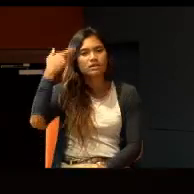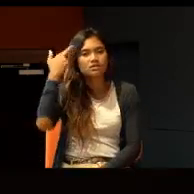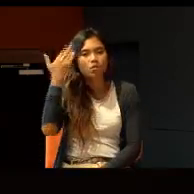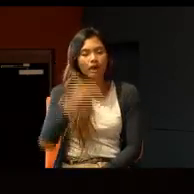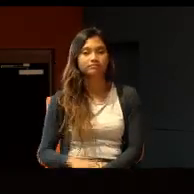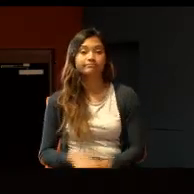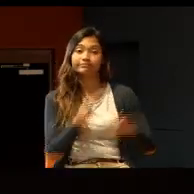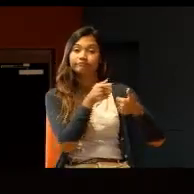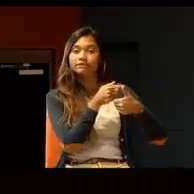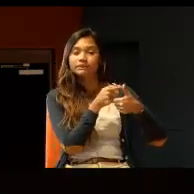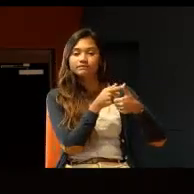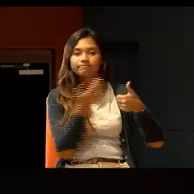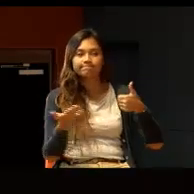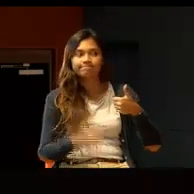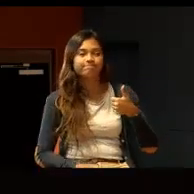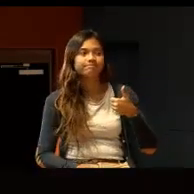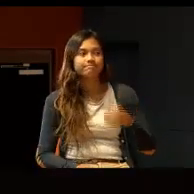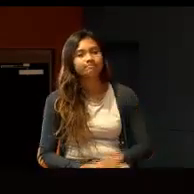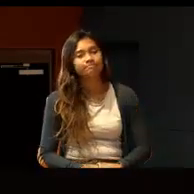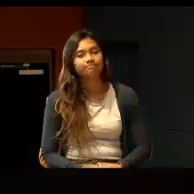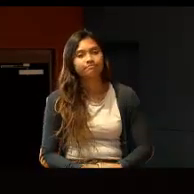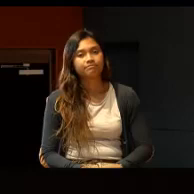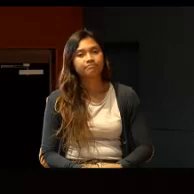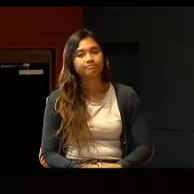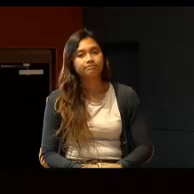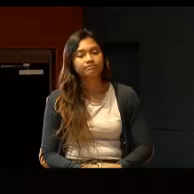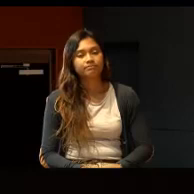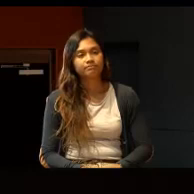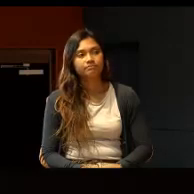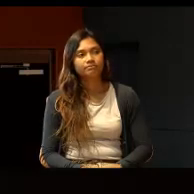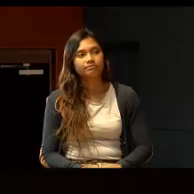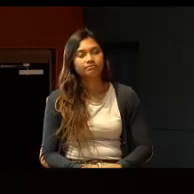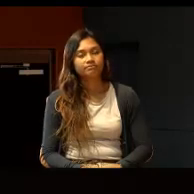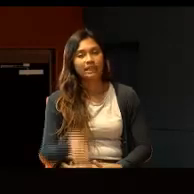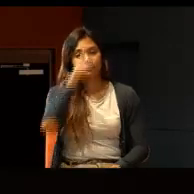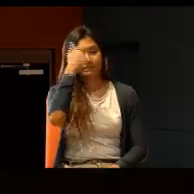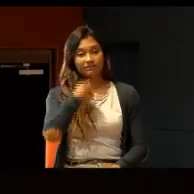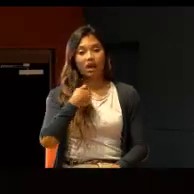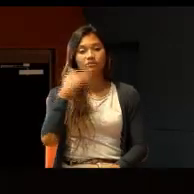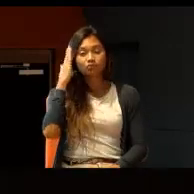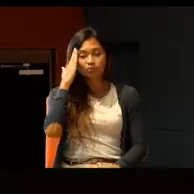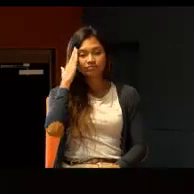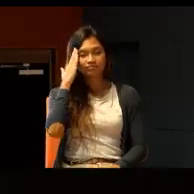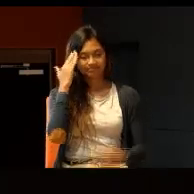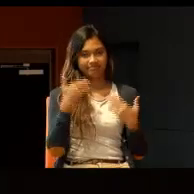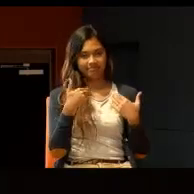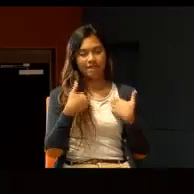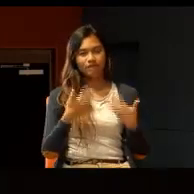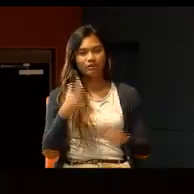First of all, it was because I know I had the experience